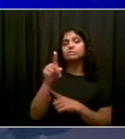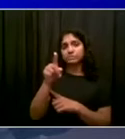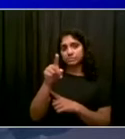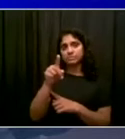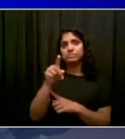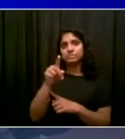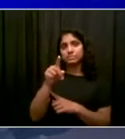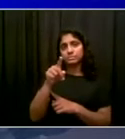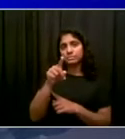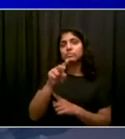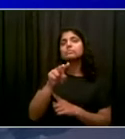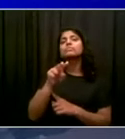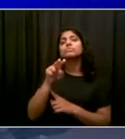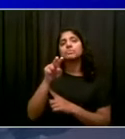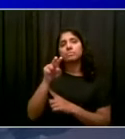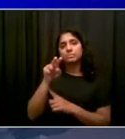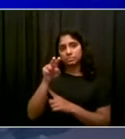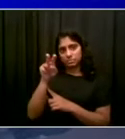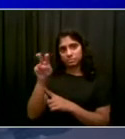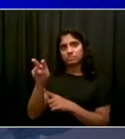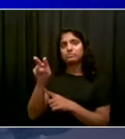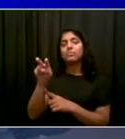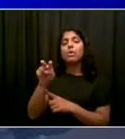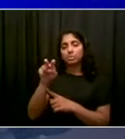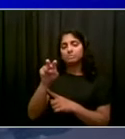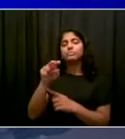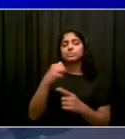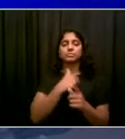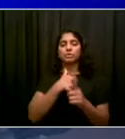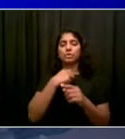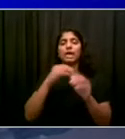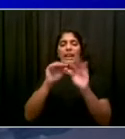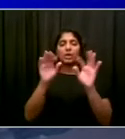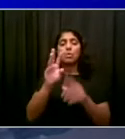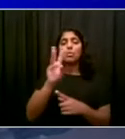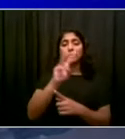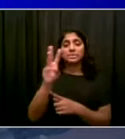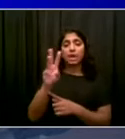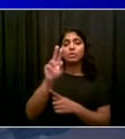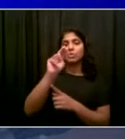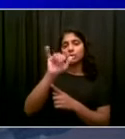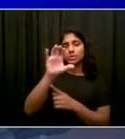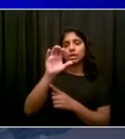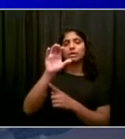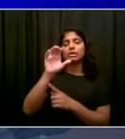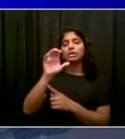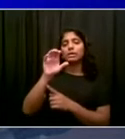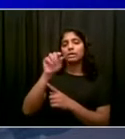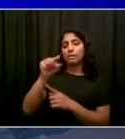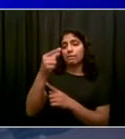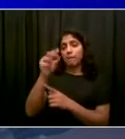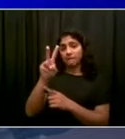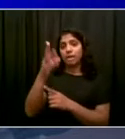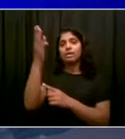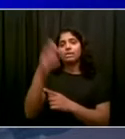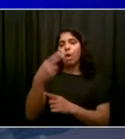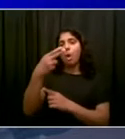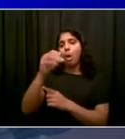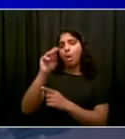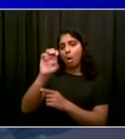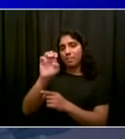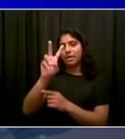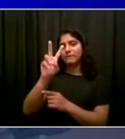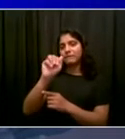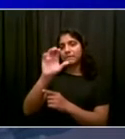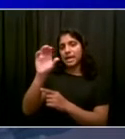Now, crucial to our vaccination effort has been Health and Hospitals. The hospitals and clinics of Health and